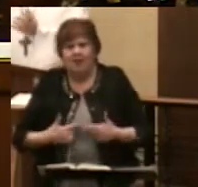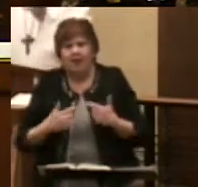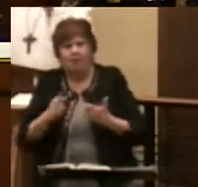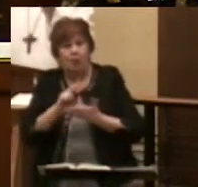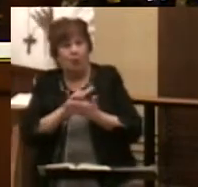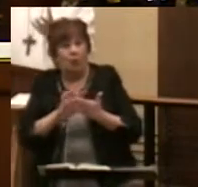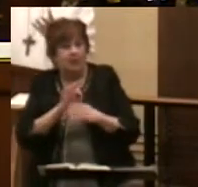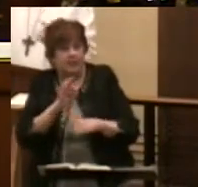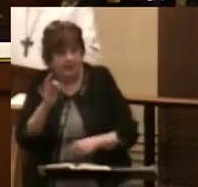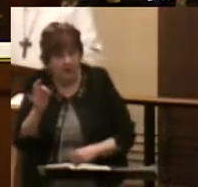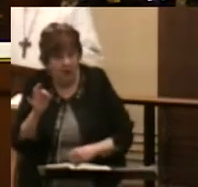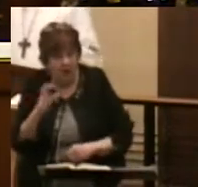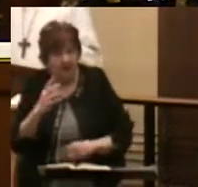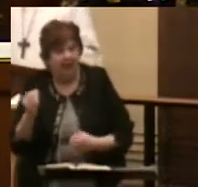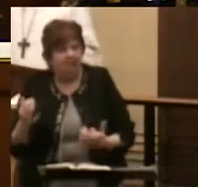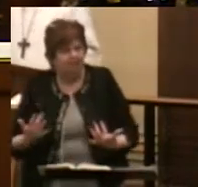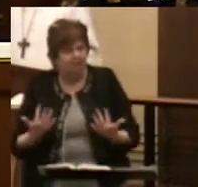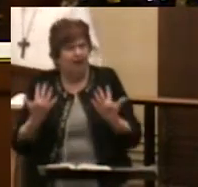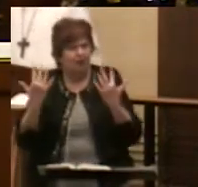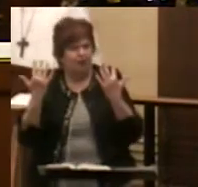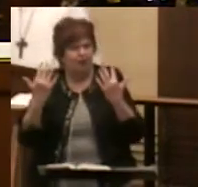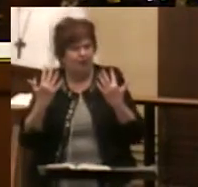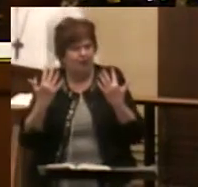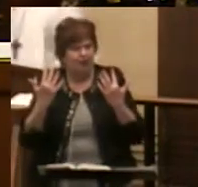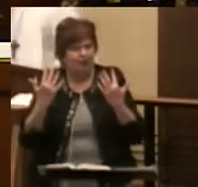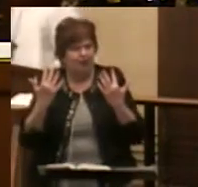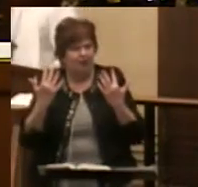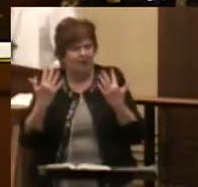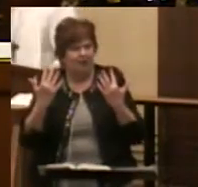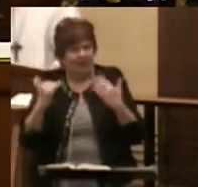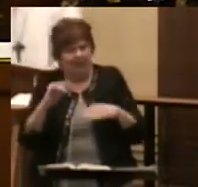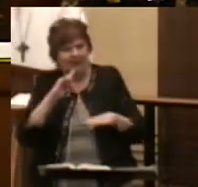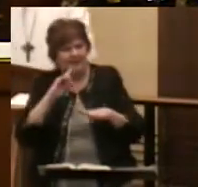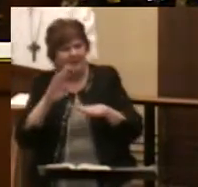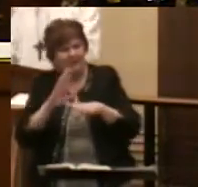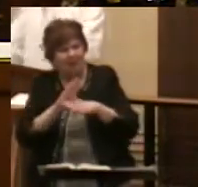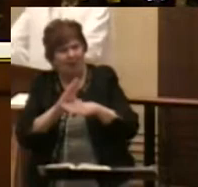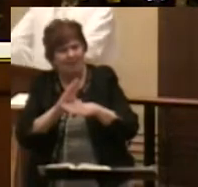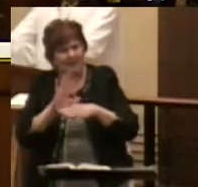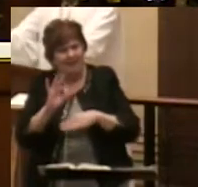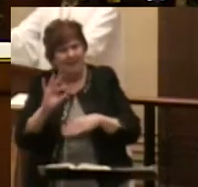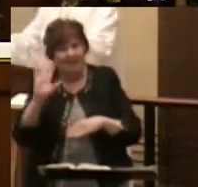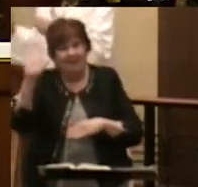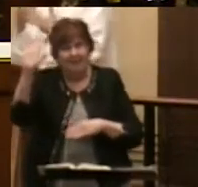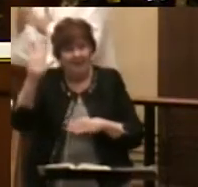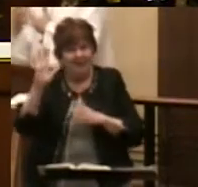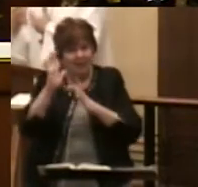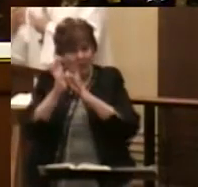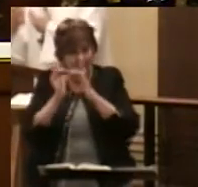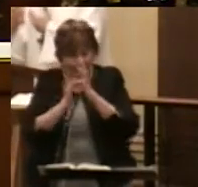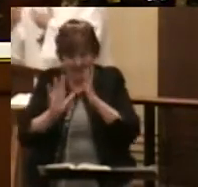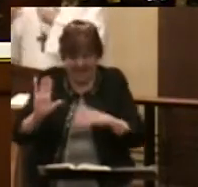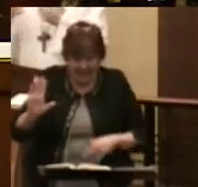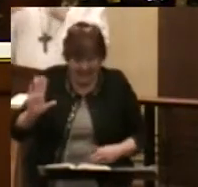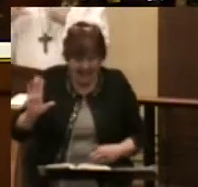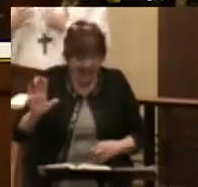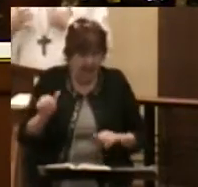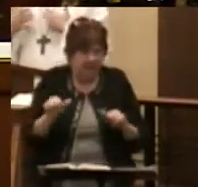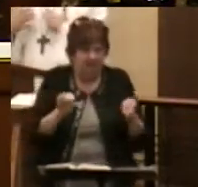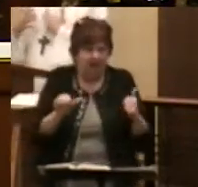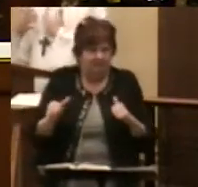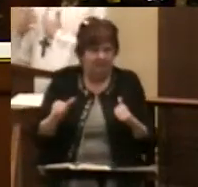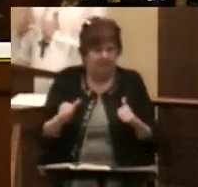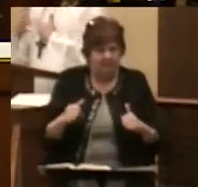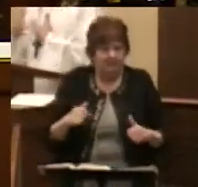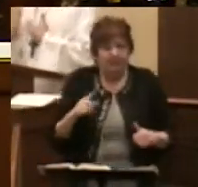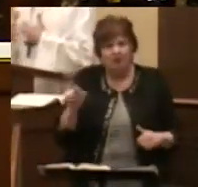Spirit and fire. That is the promise of Jesus' baptism, and not just the appearance or a shell of